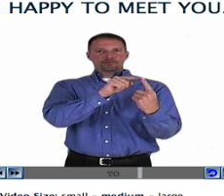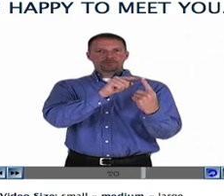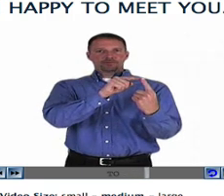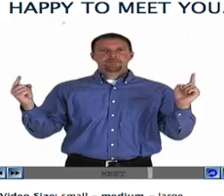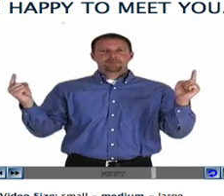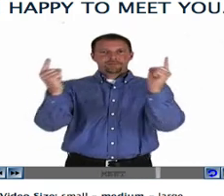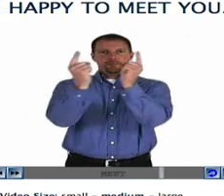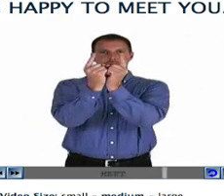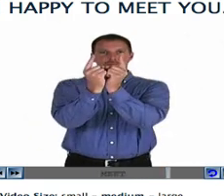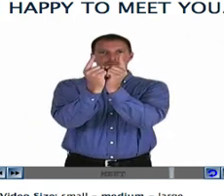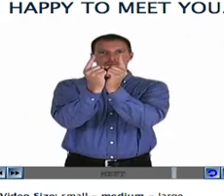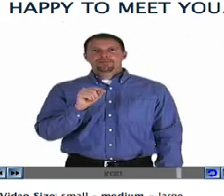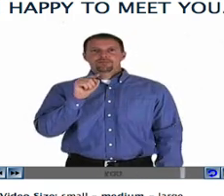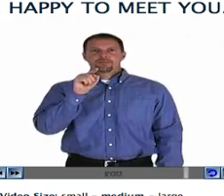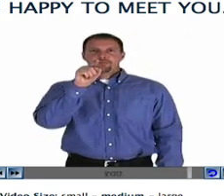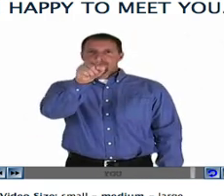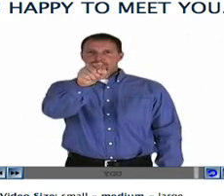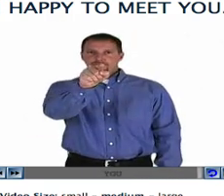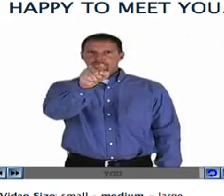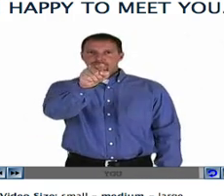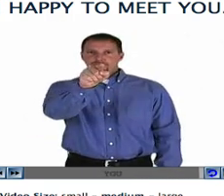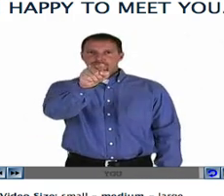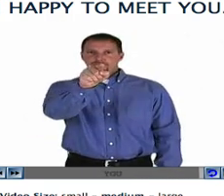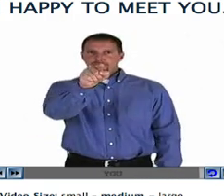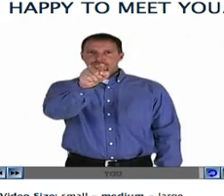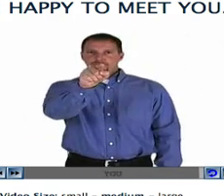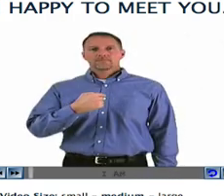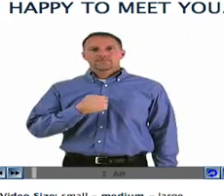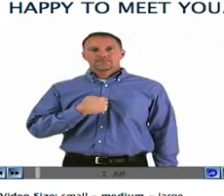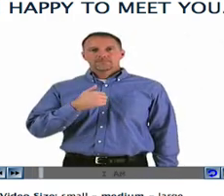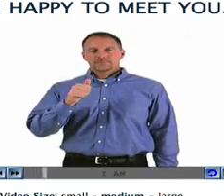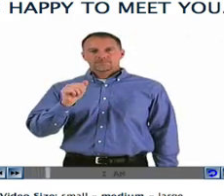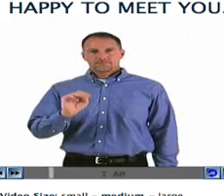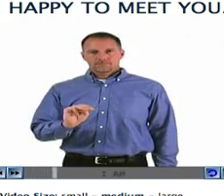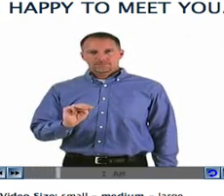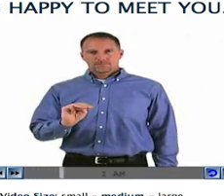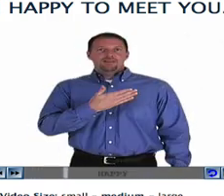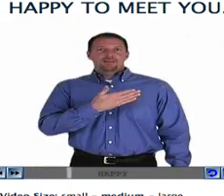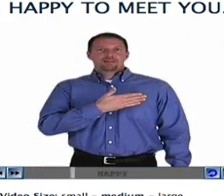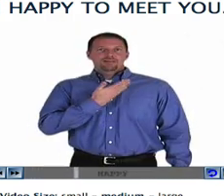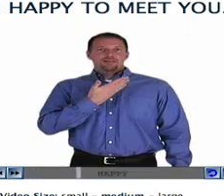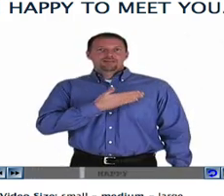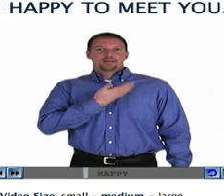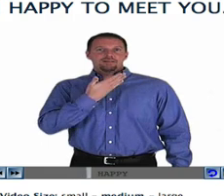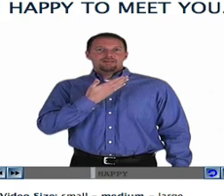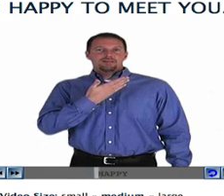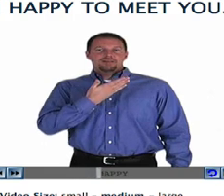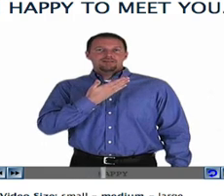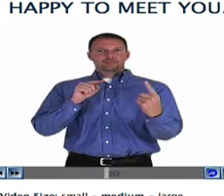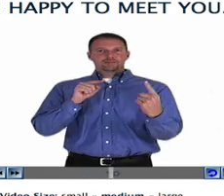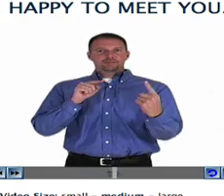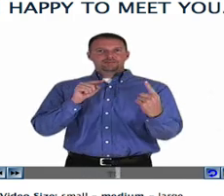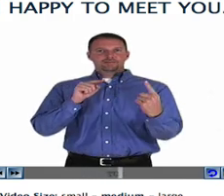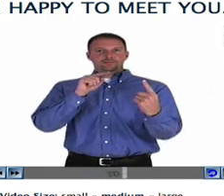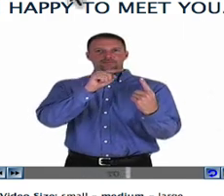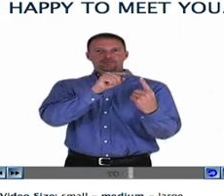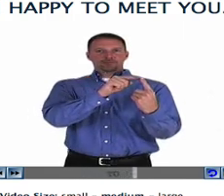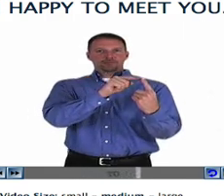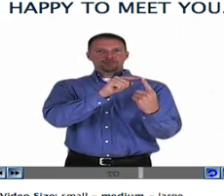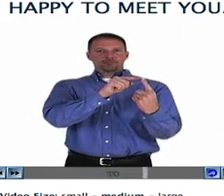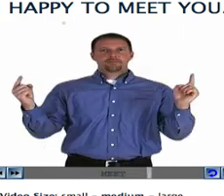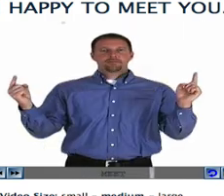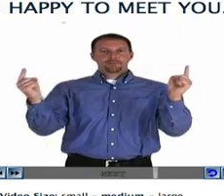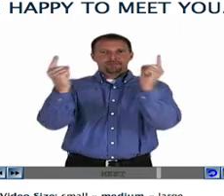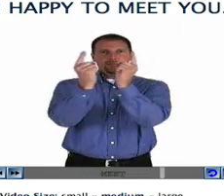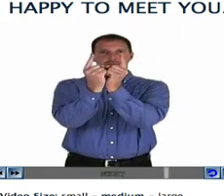but it does not have a sophisticated translator to convert from English syntax to ASL syntax. Now if I